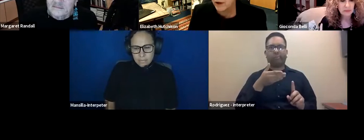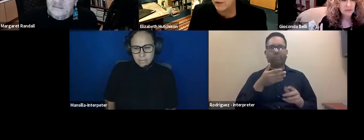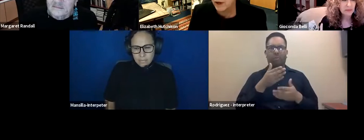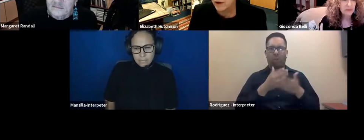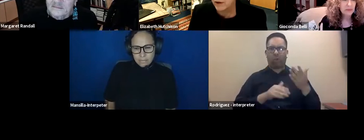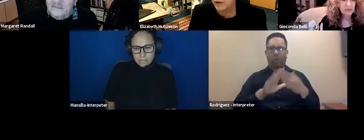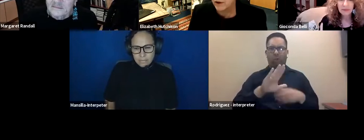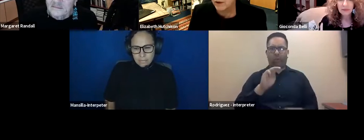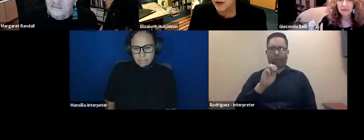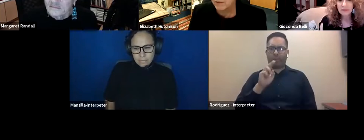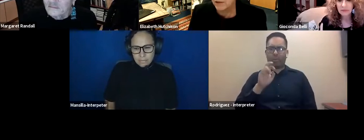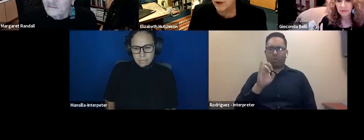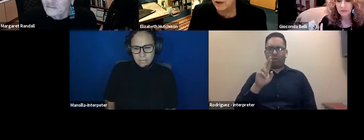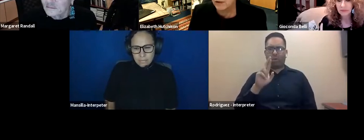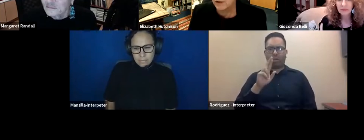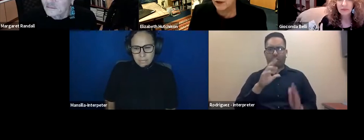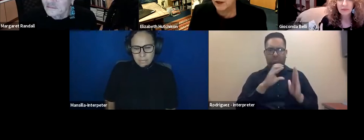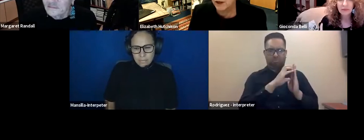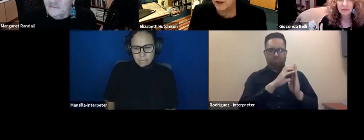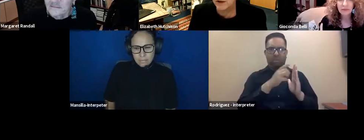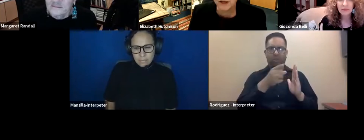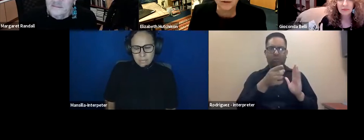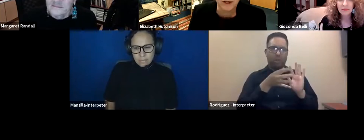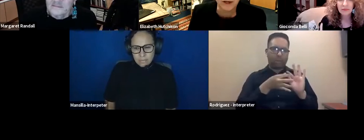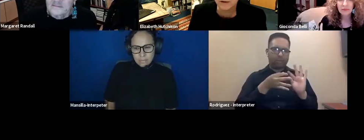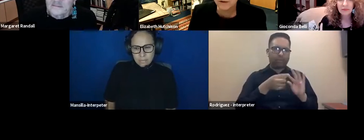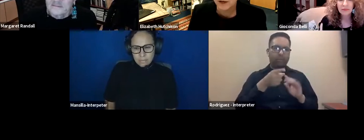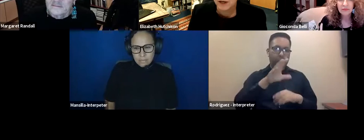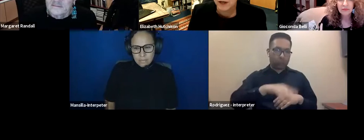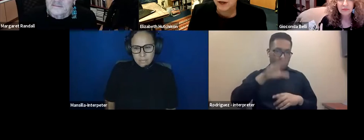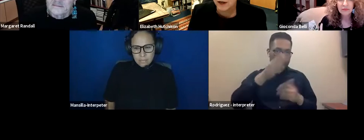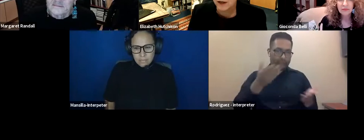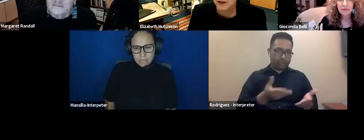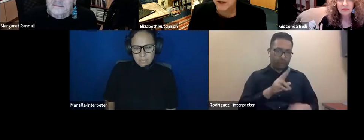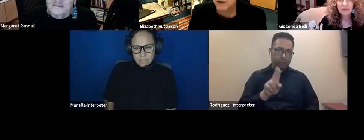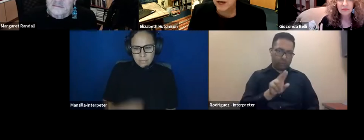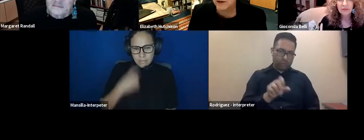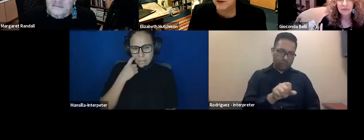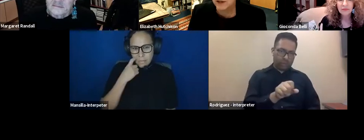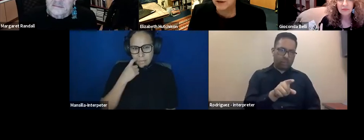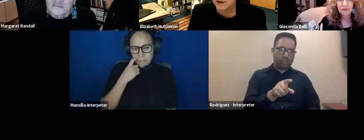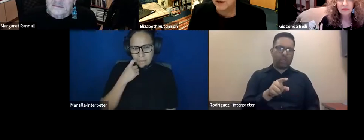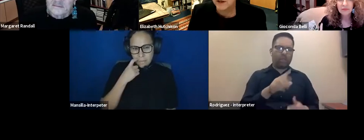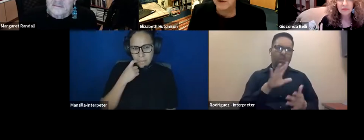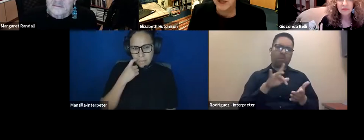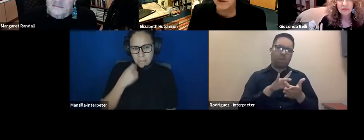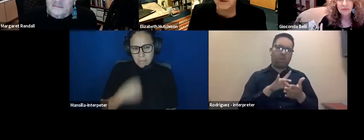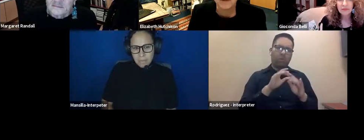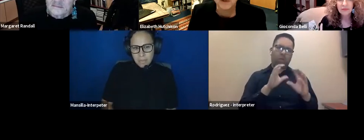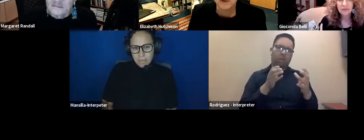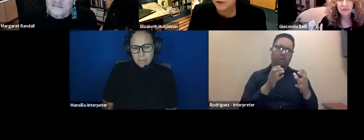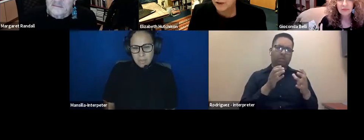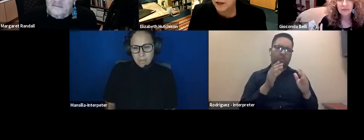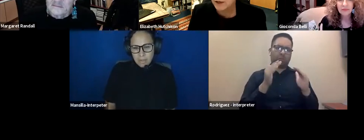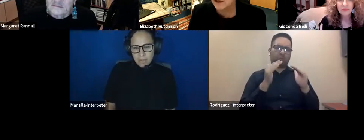where you talk about being raised, uh, in the United States, uh, in the middle class and not knowing you